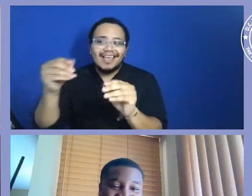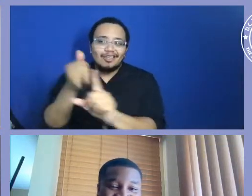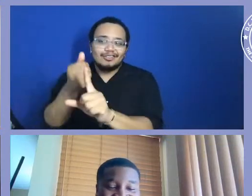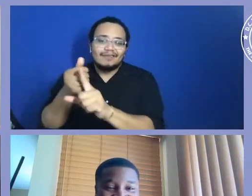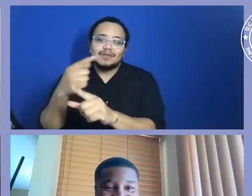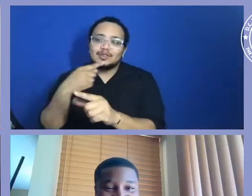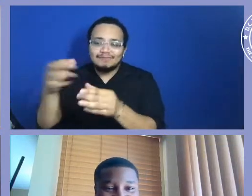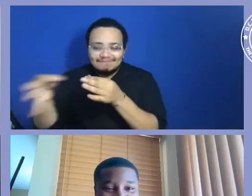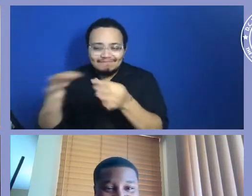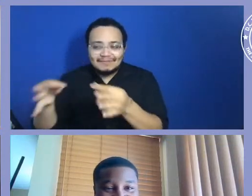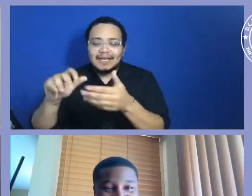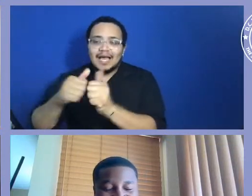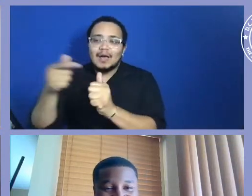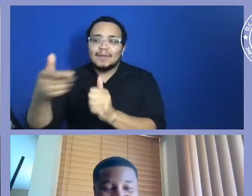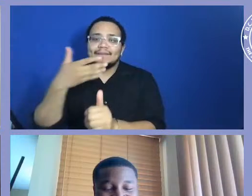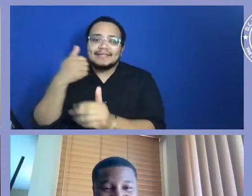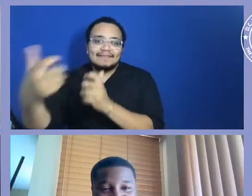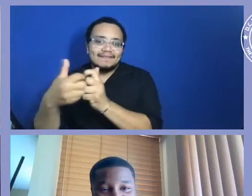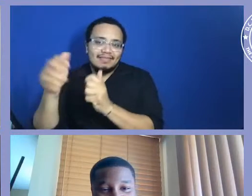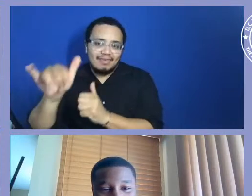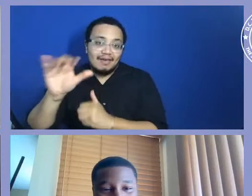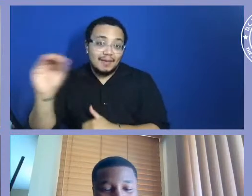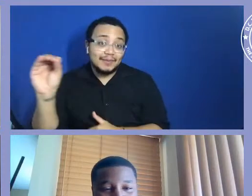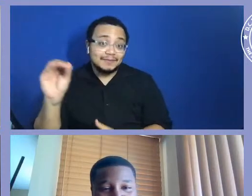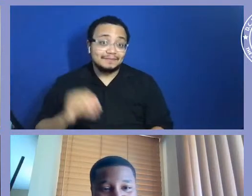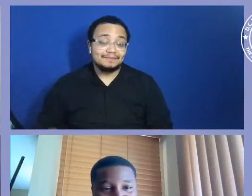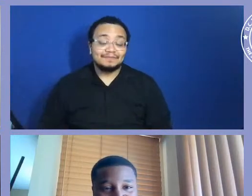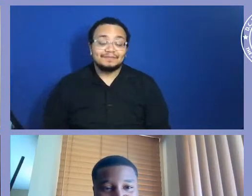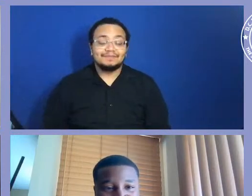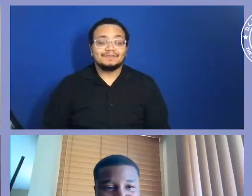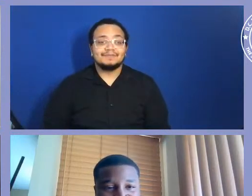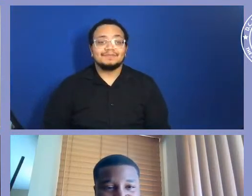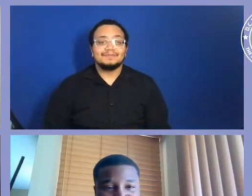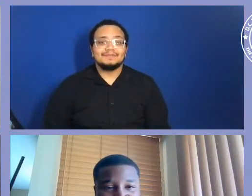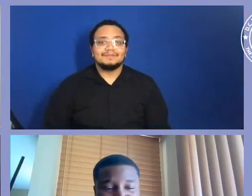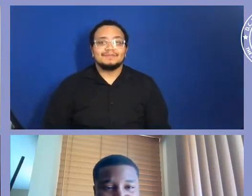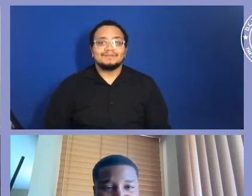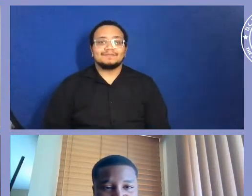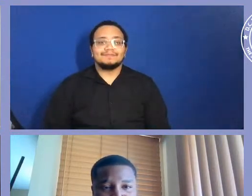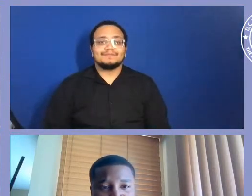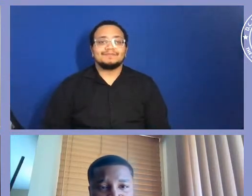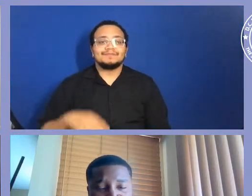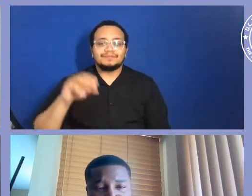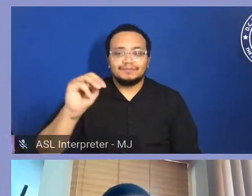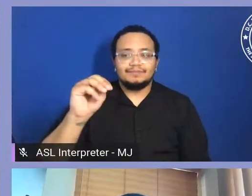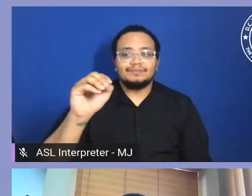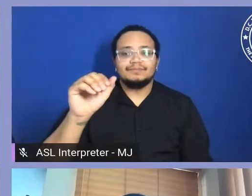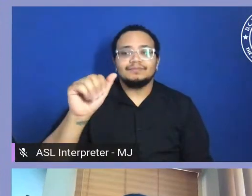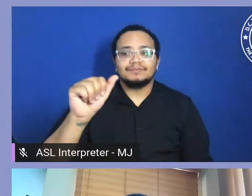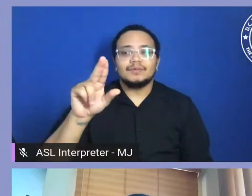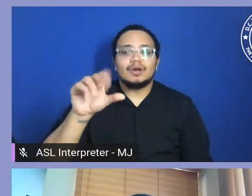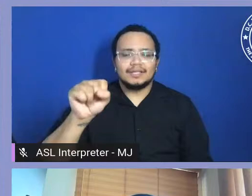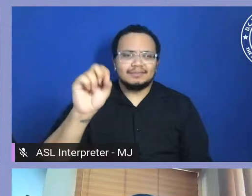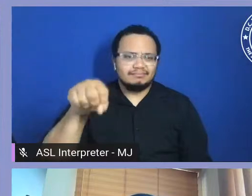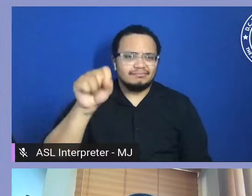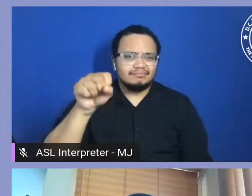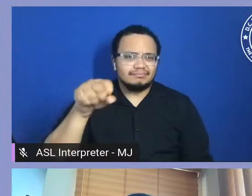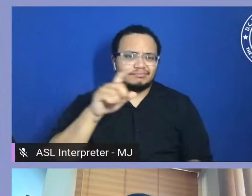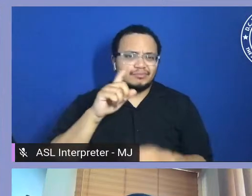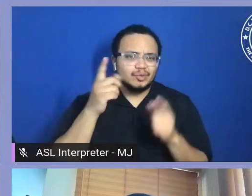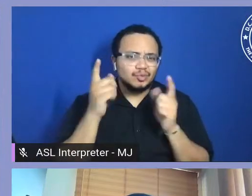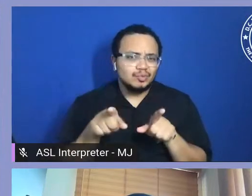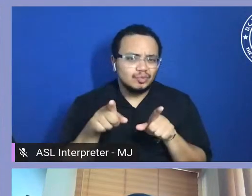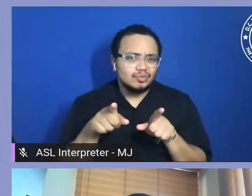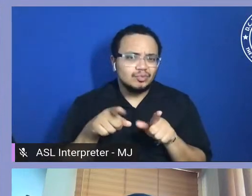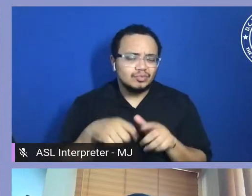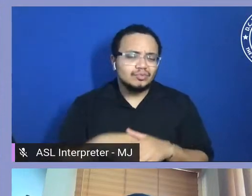No, that's absolutely true. And I think, you know, just in keeping in mind what this conversation has been about, you know, I would